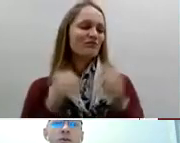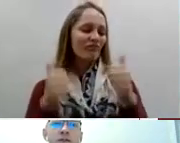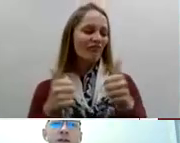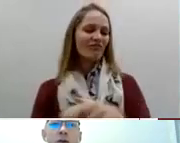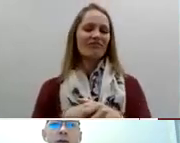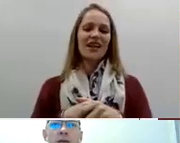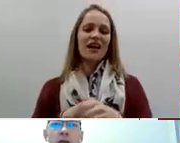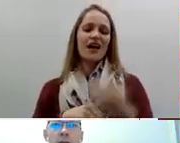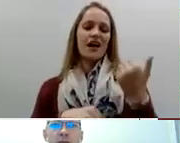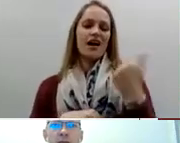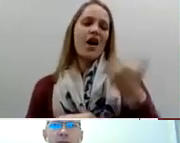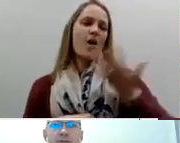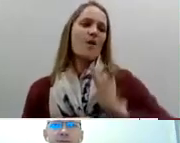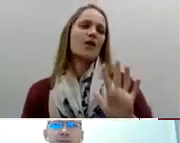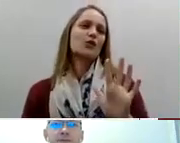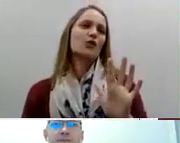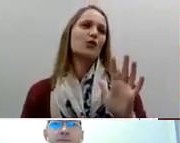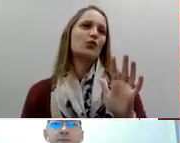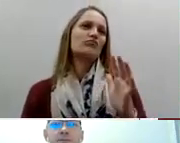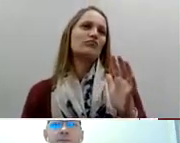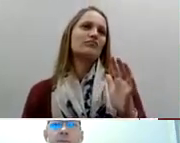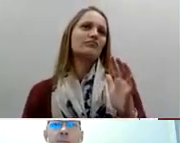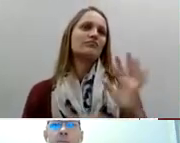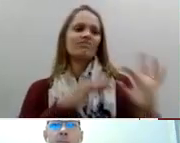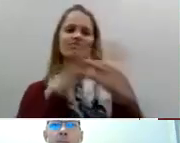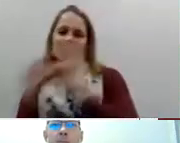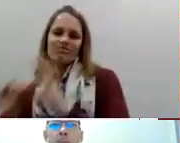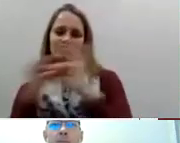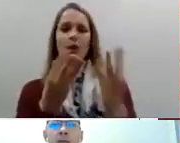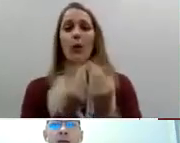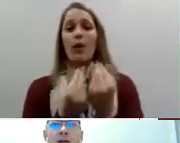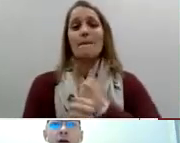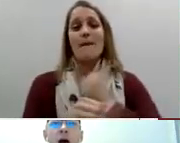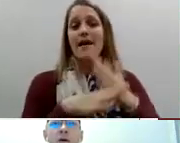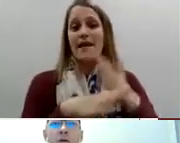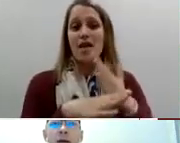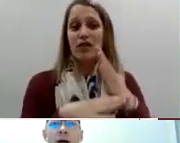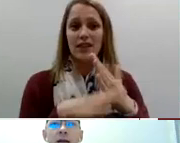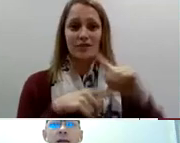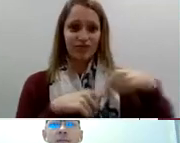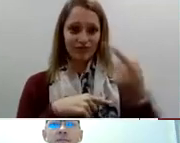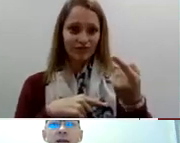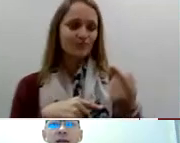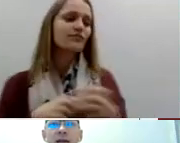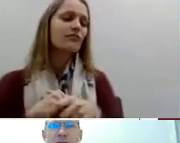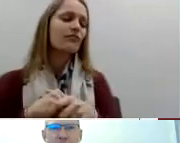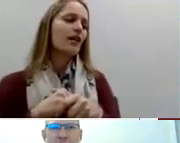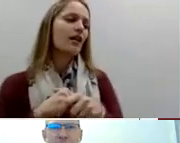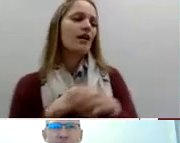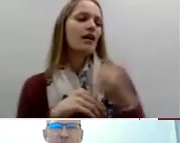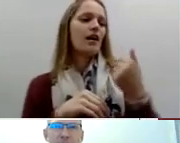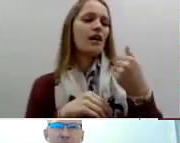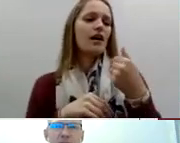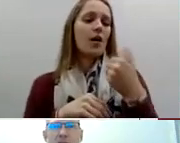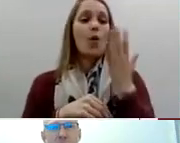forward to see how he develops now how can I link this